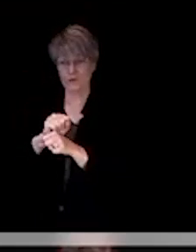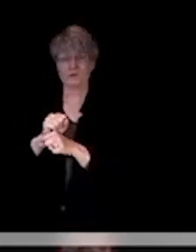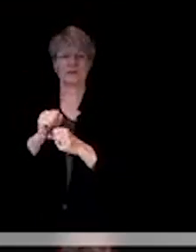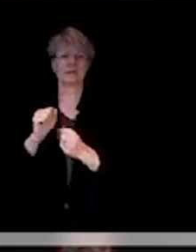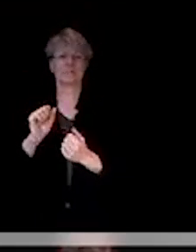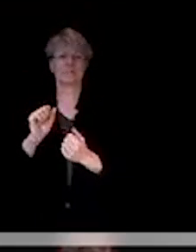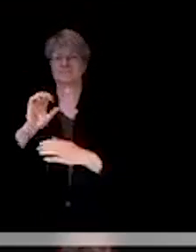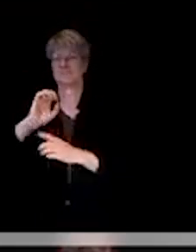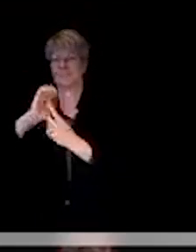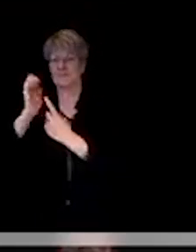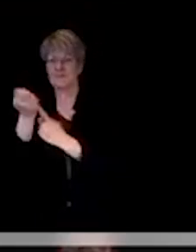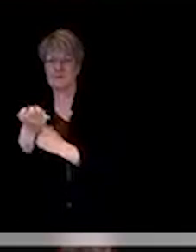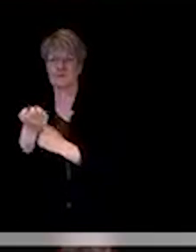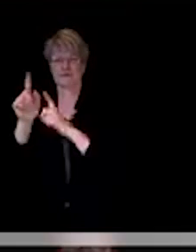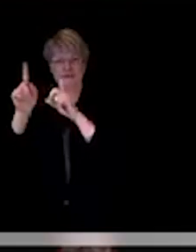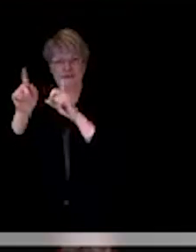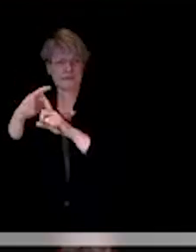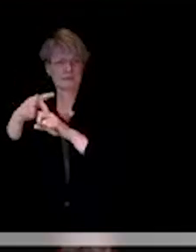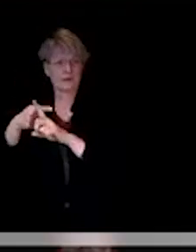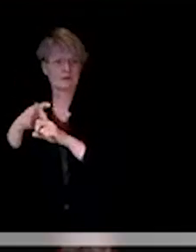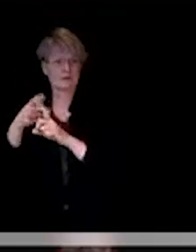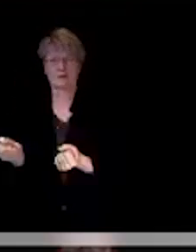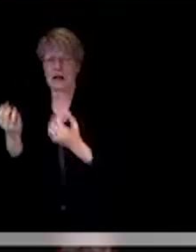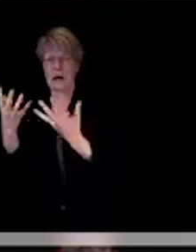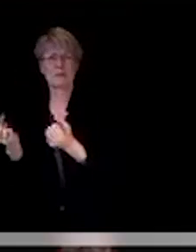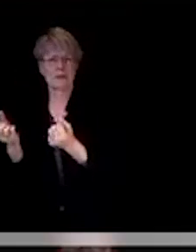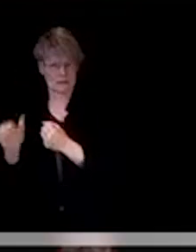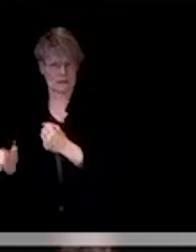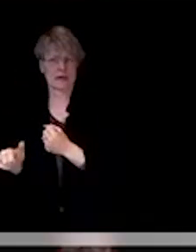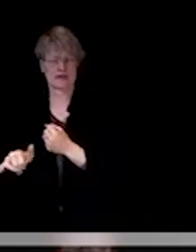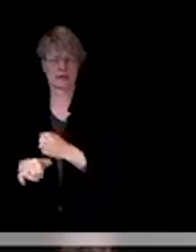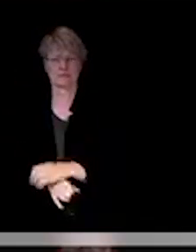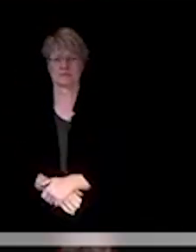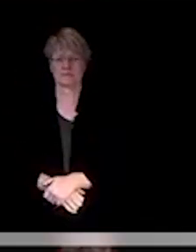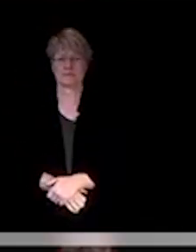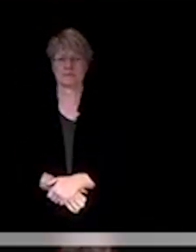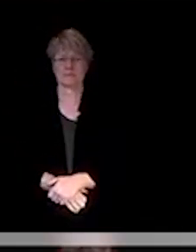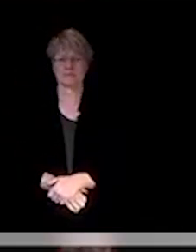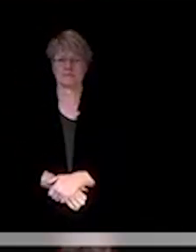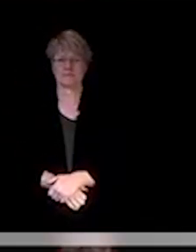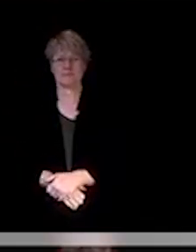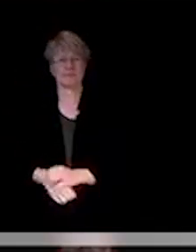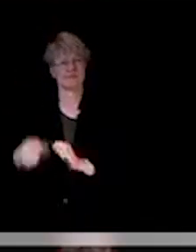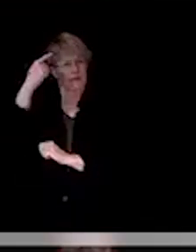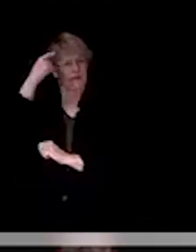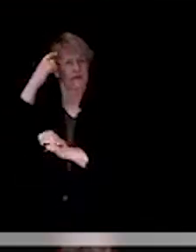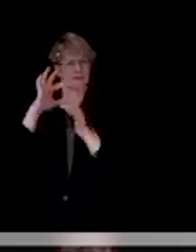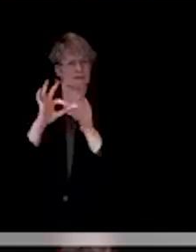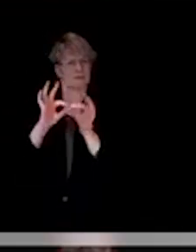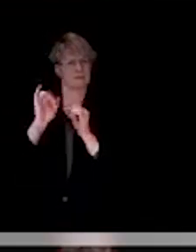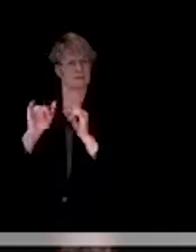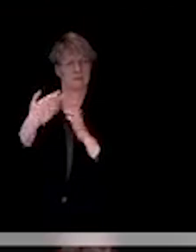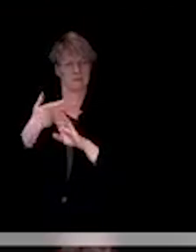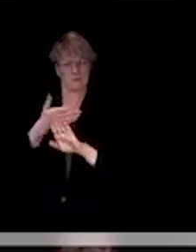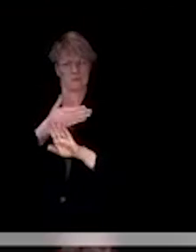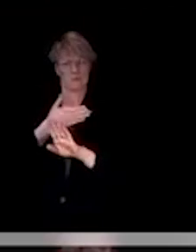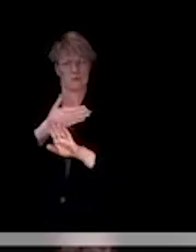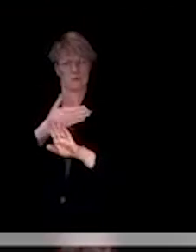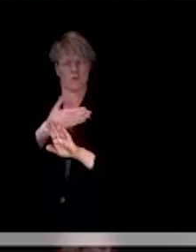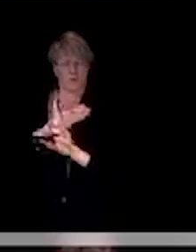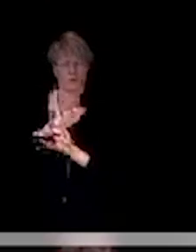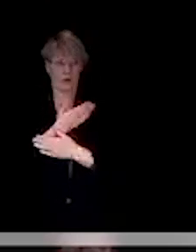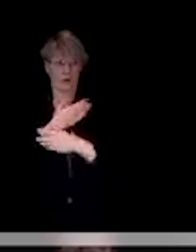includes test positivity rate. And I mentioned, I think, that indicator before. And the test positivity rate